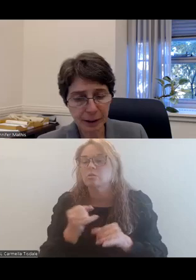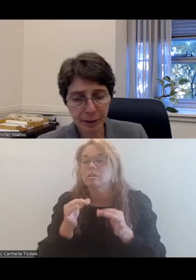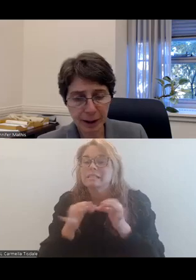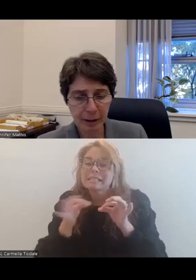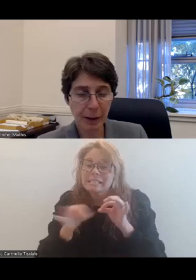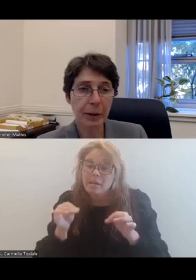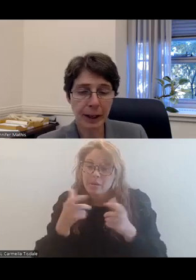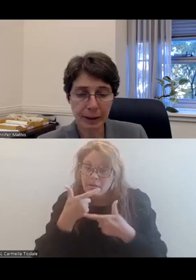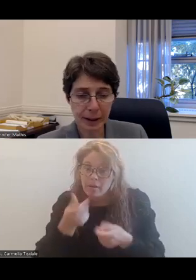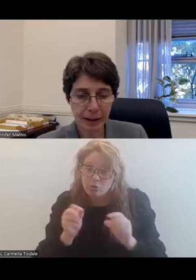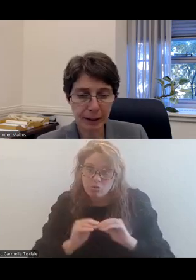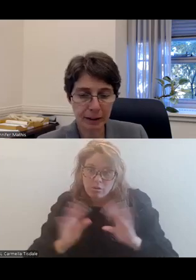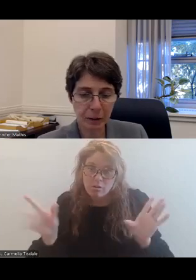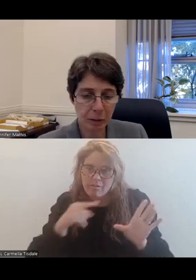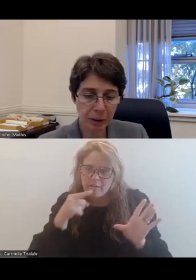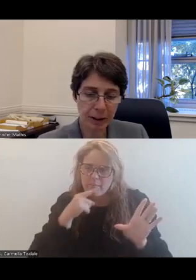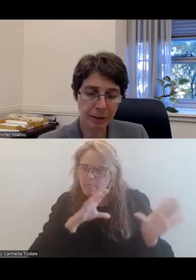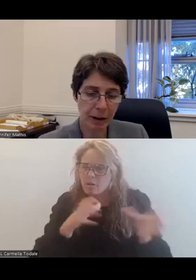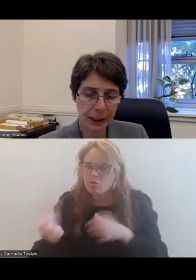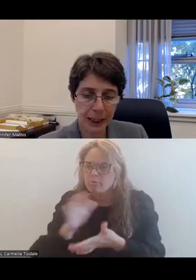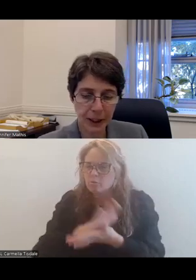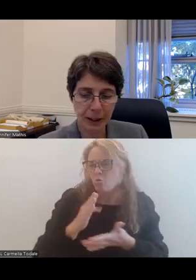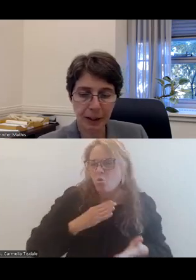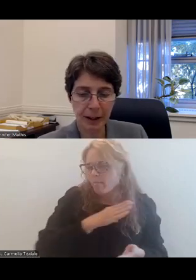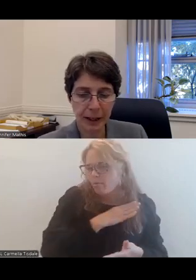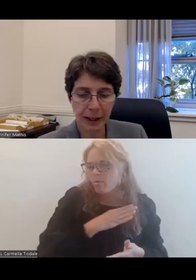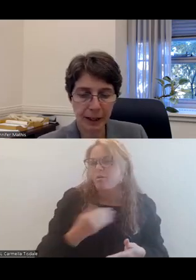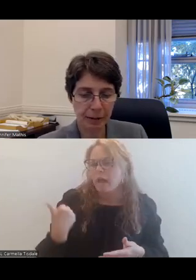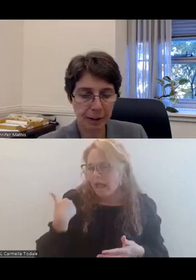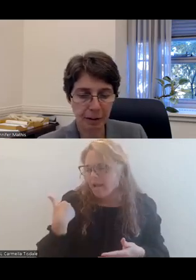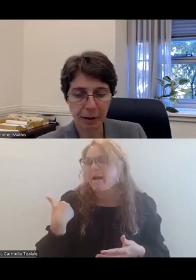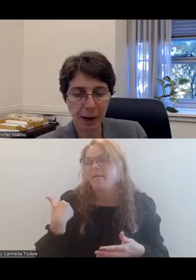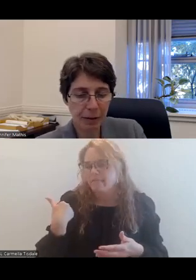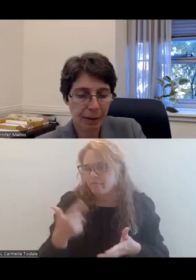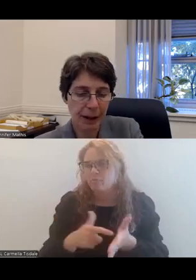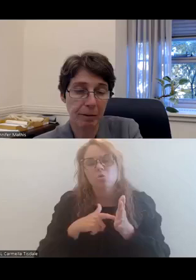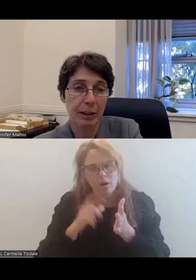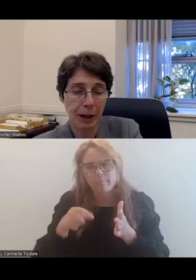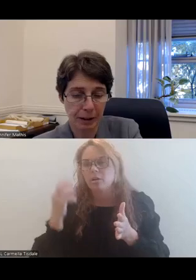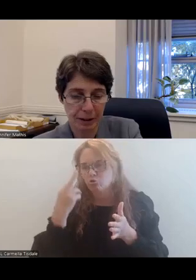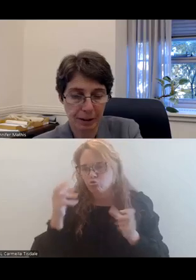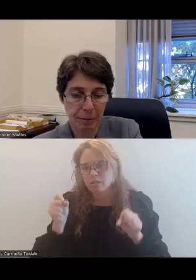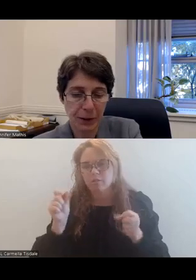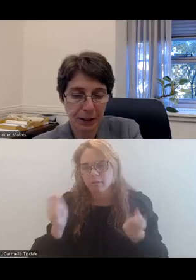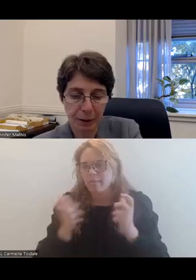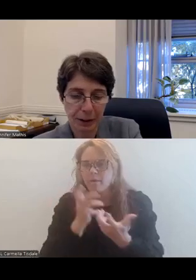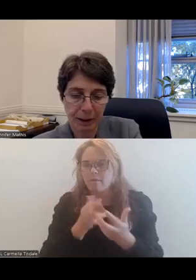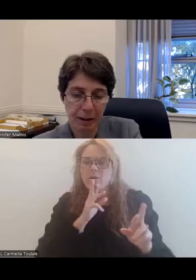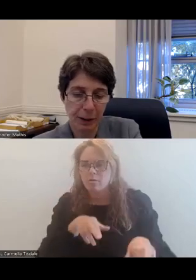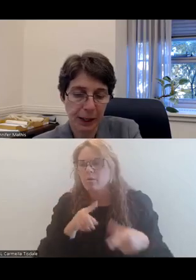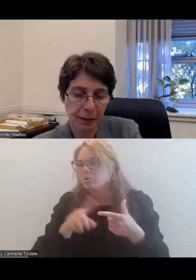of interest clarified that public entities like school boards have an obligation under the ADA to reasonably modify their response to